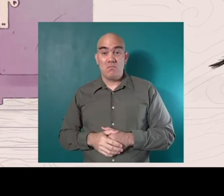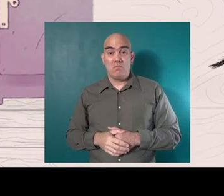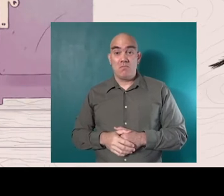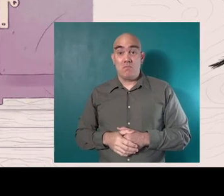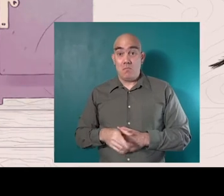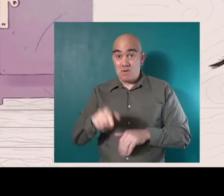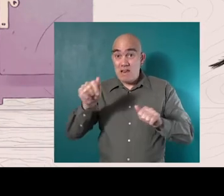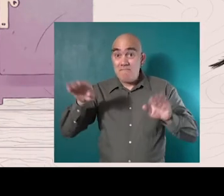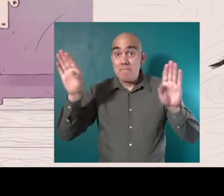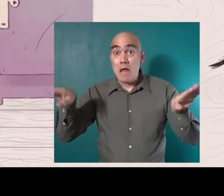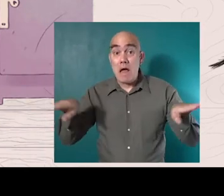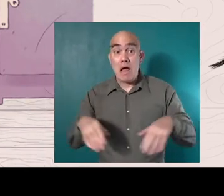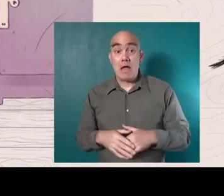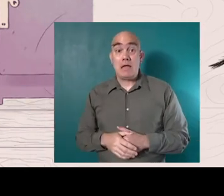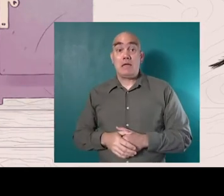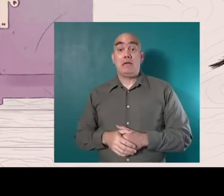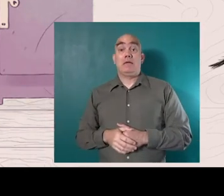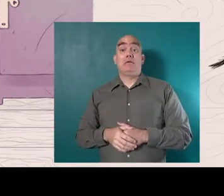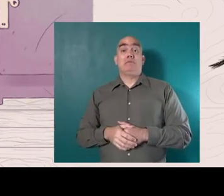You can fly.